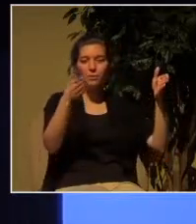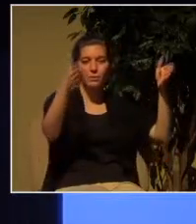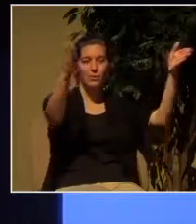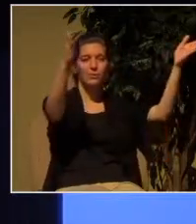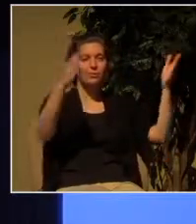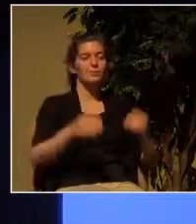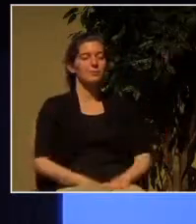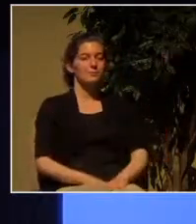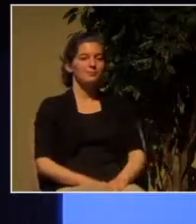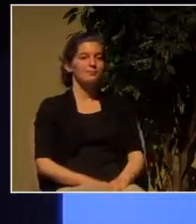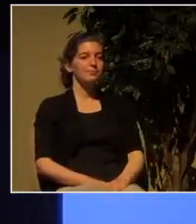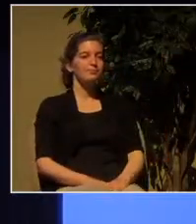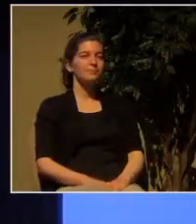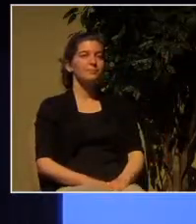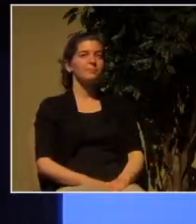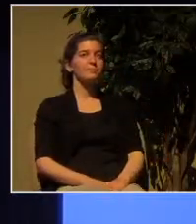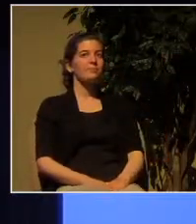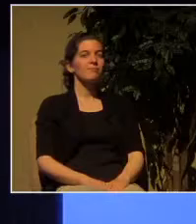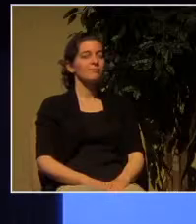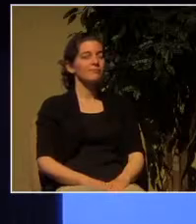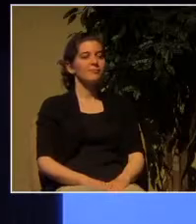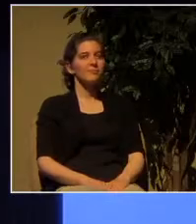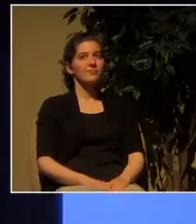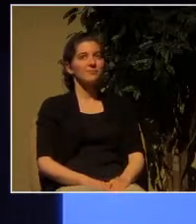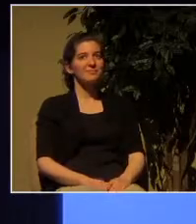so in